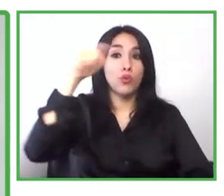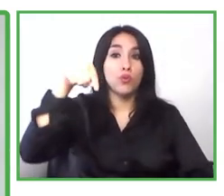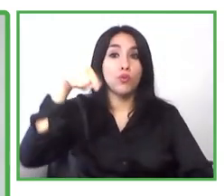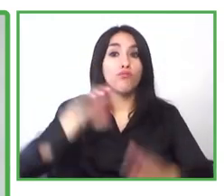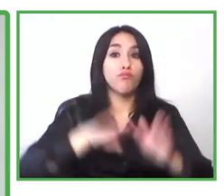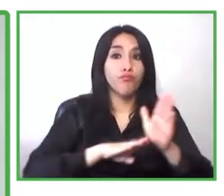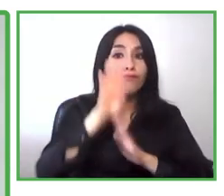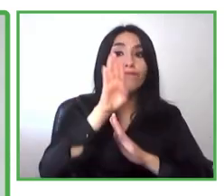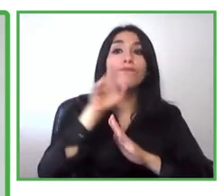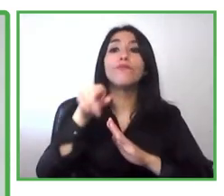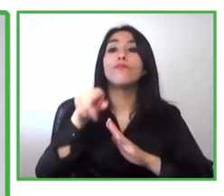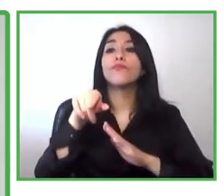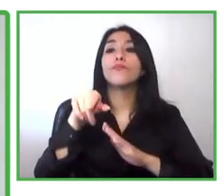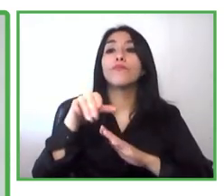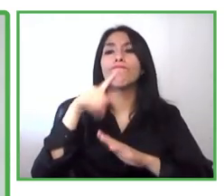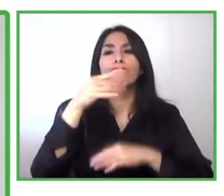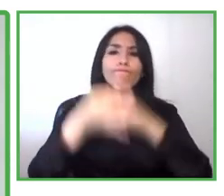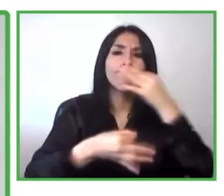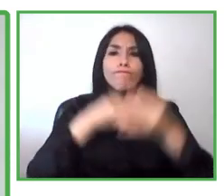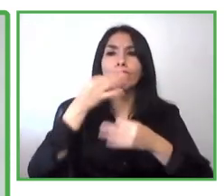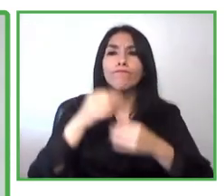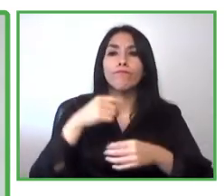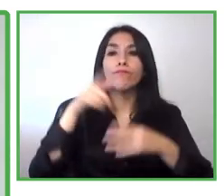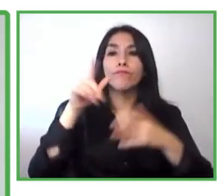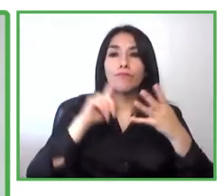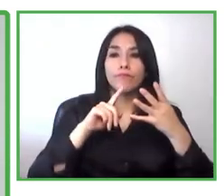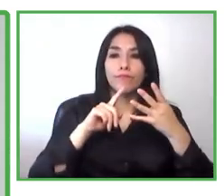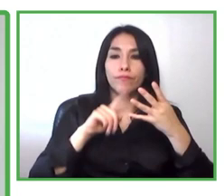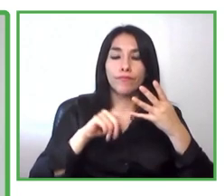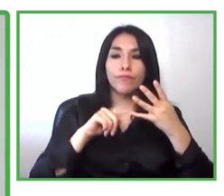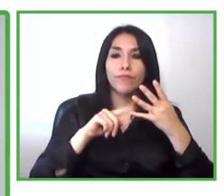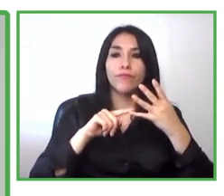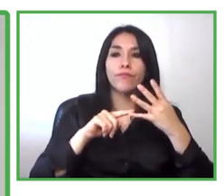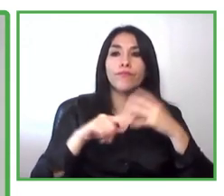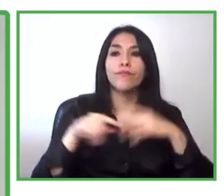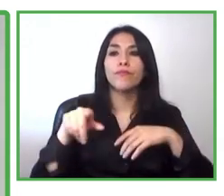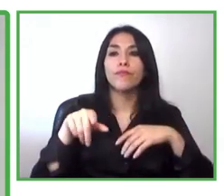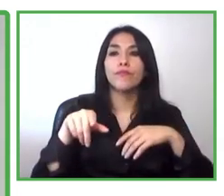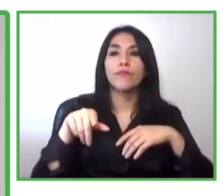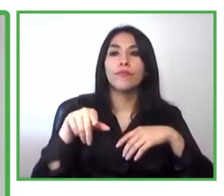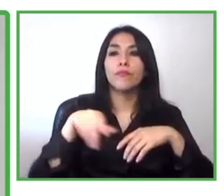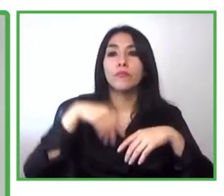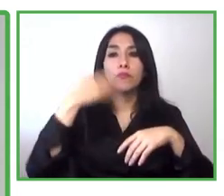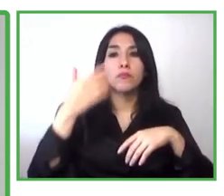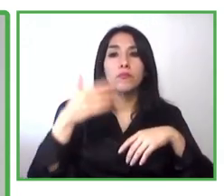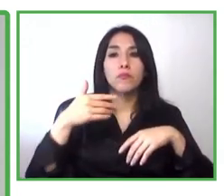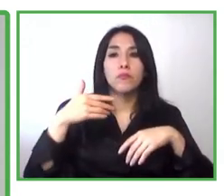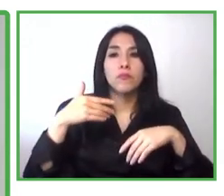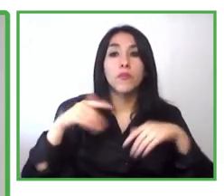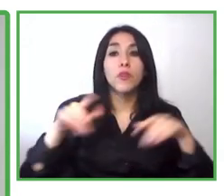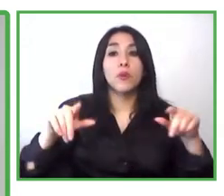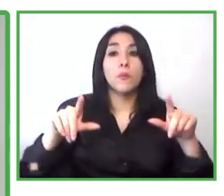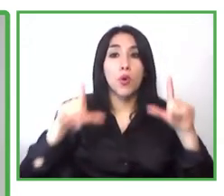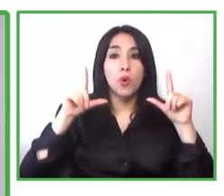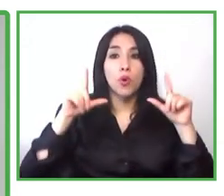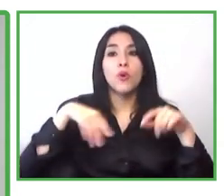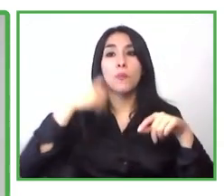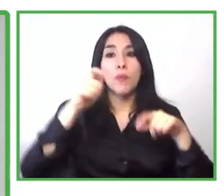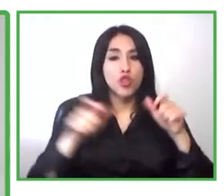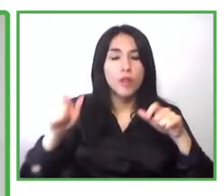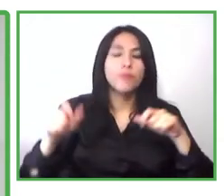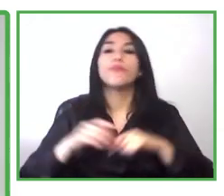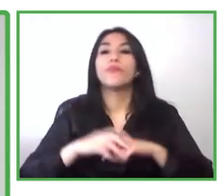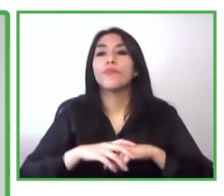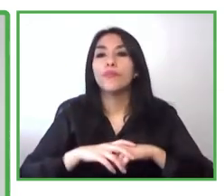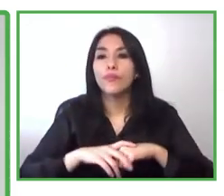to also say that entrepreneurship have a strong impact in people but also in terms the most of the terms to the rest of the population and the